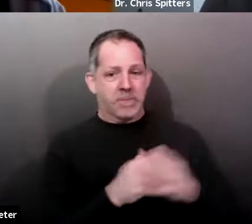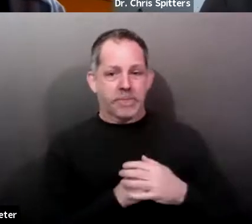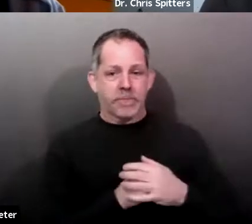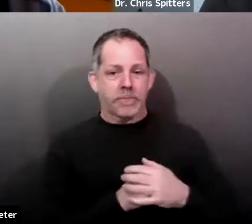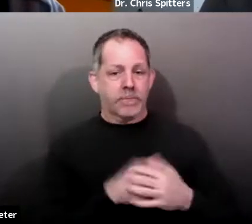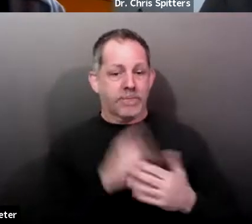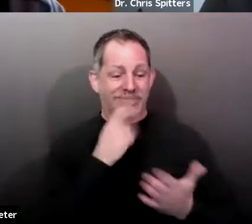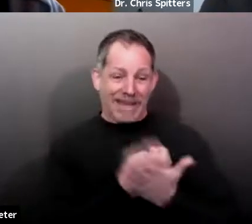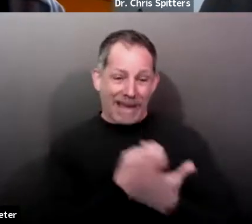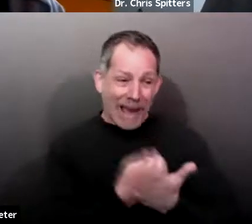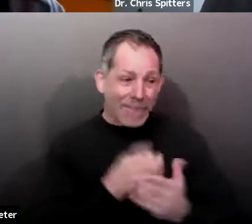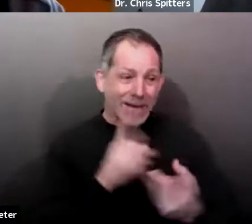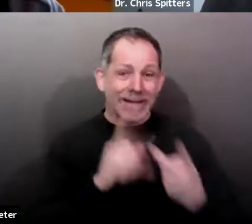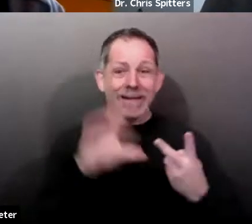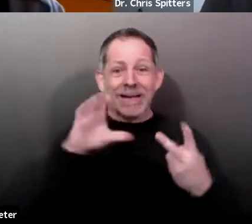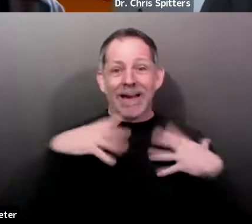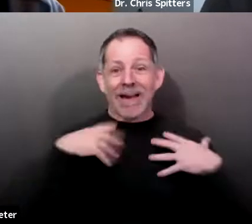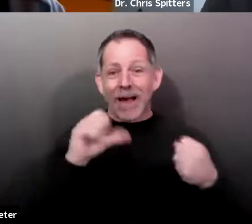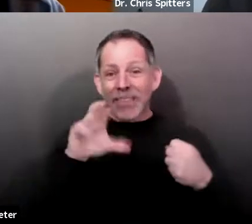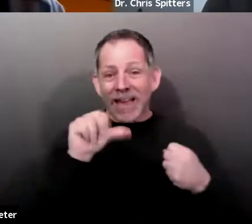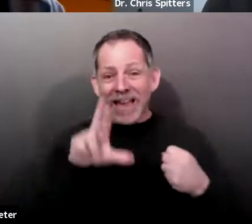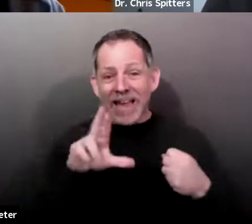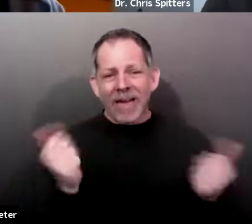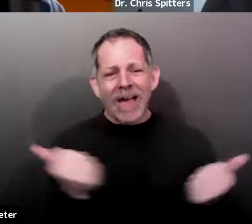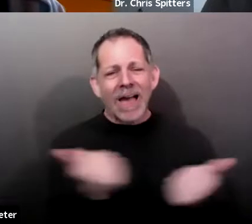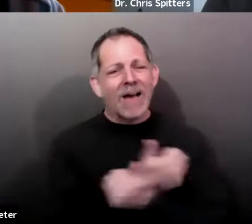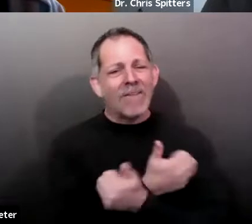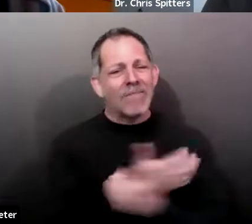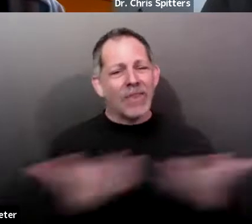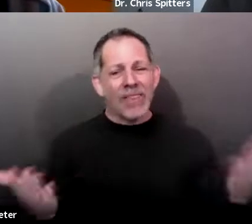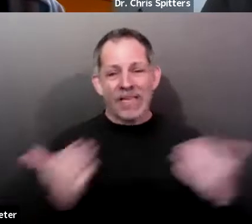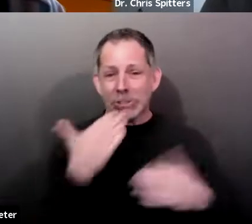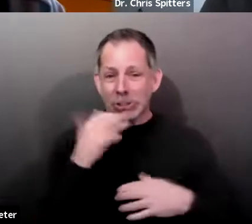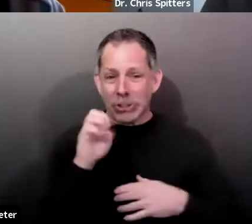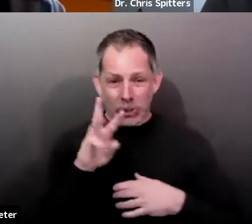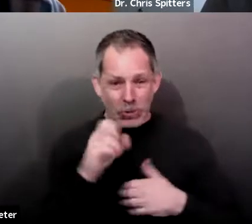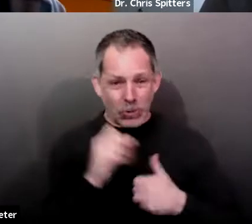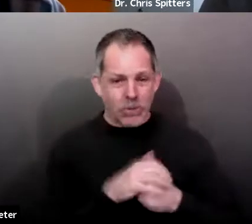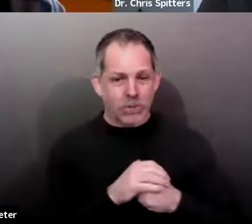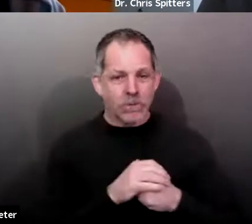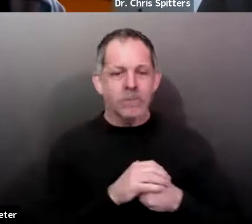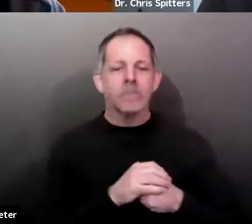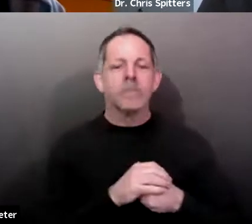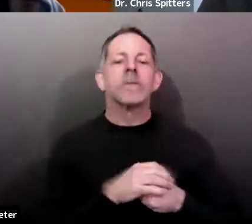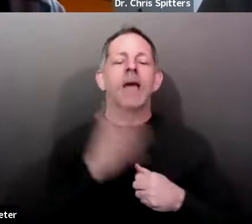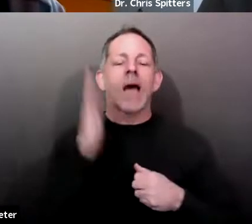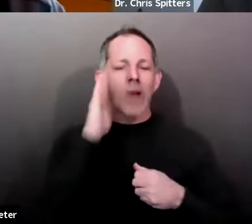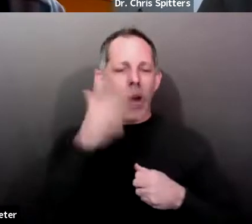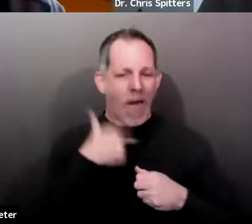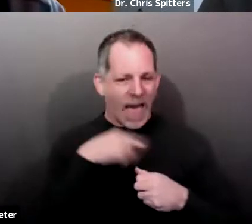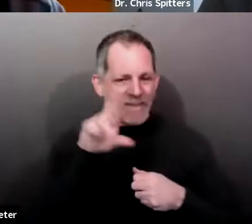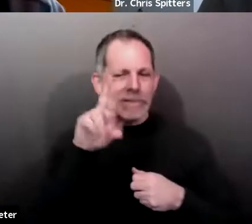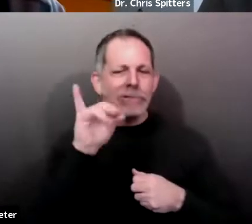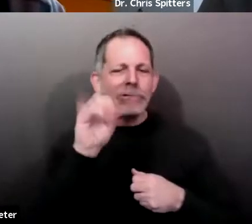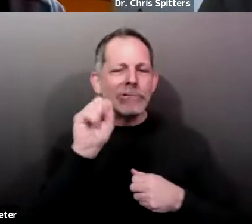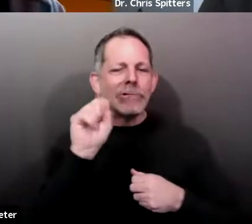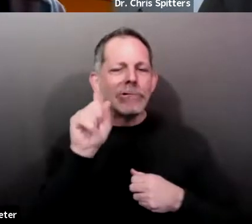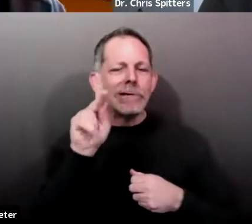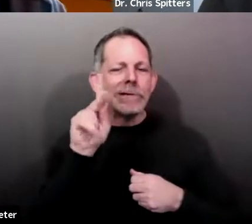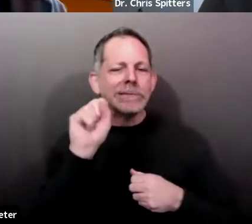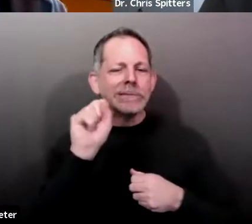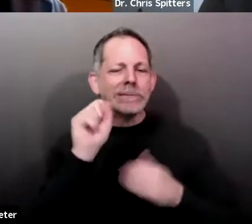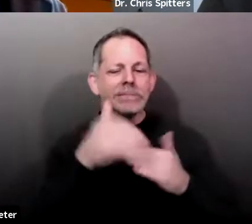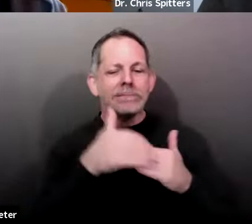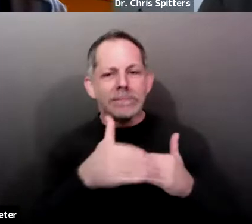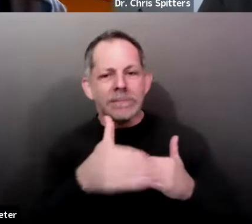everything. And, and, uh, and it comes with risks. So we're, we're, you know, I urge folks, let's take advantage of these, uh,